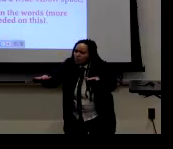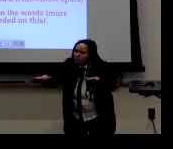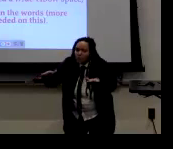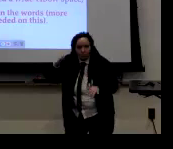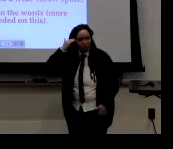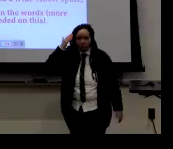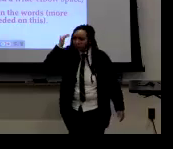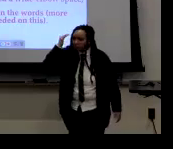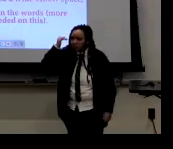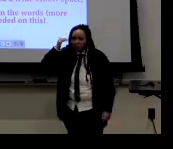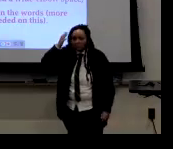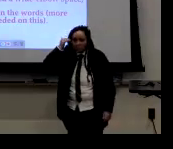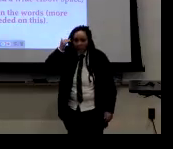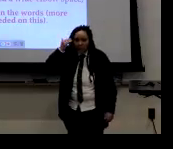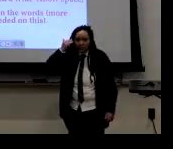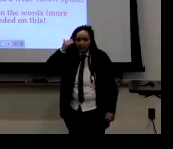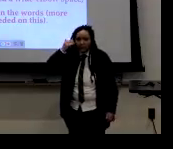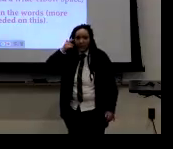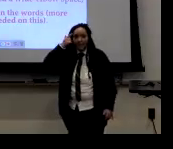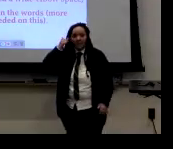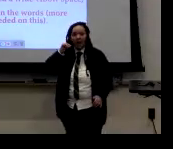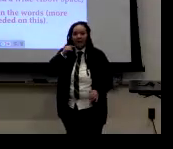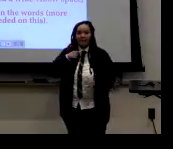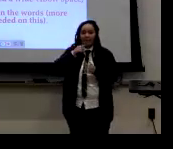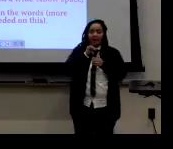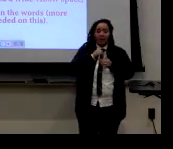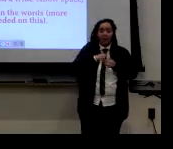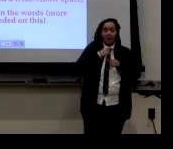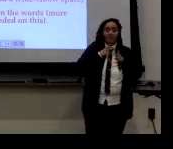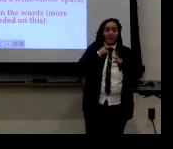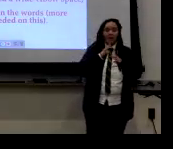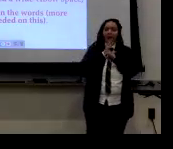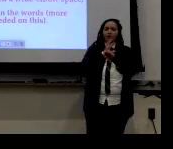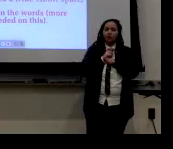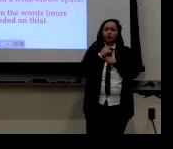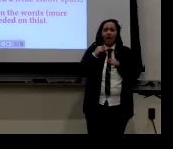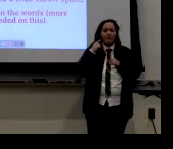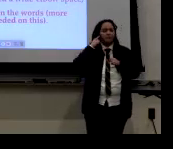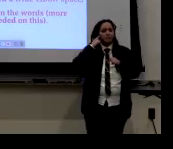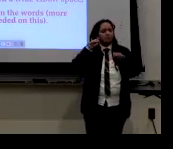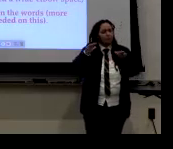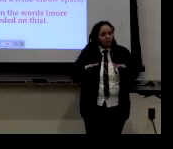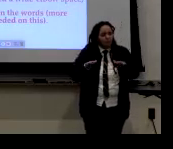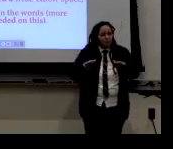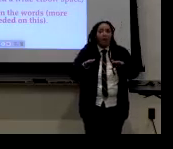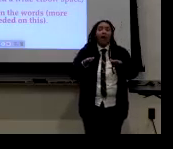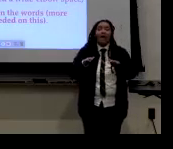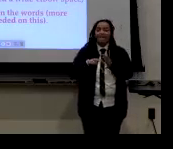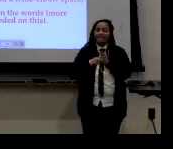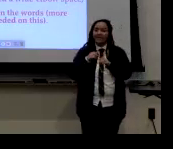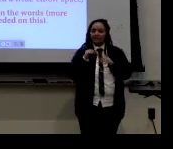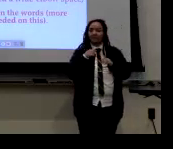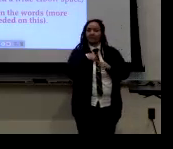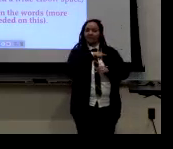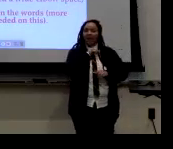main gender markings is loud volume for African American English users. And